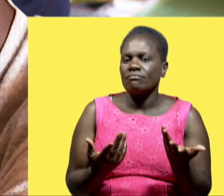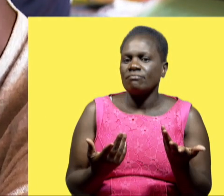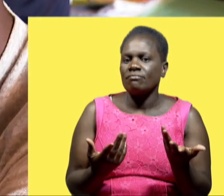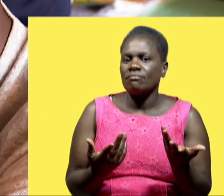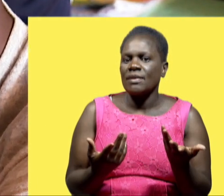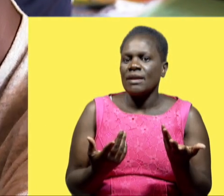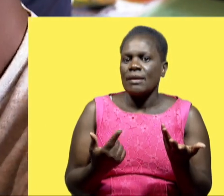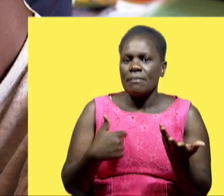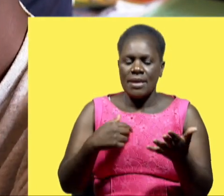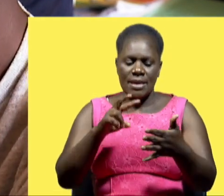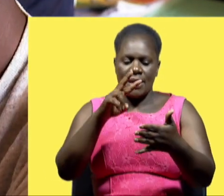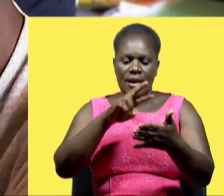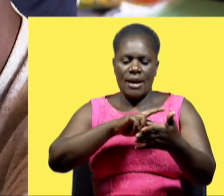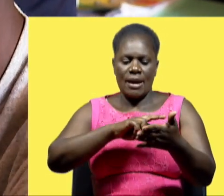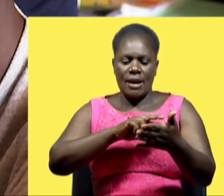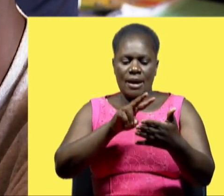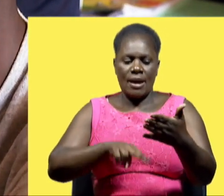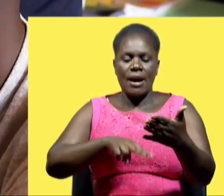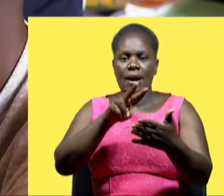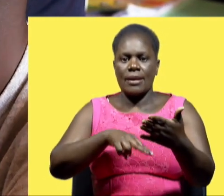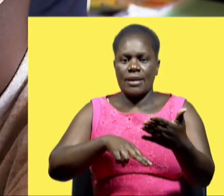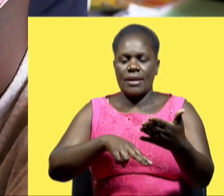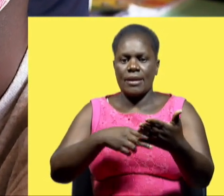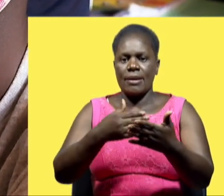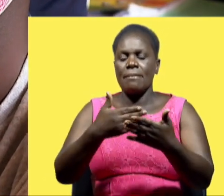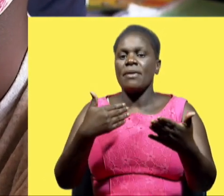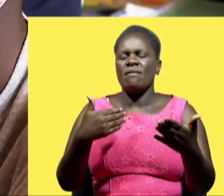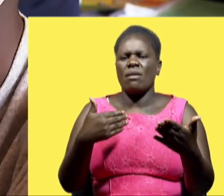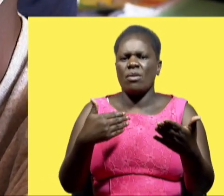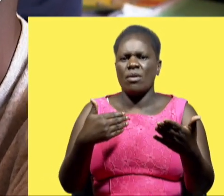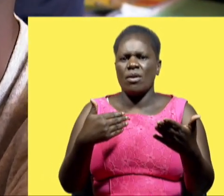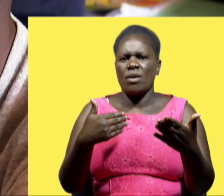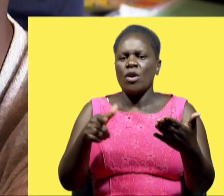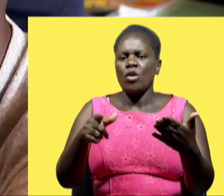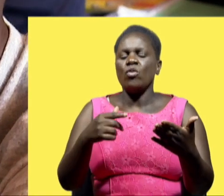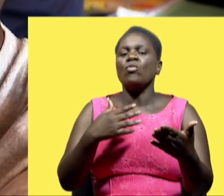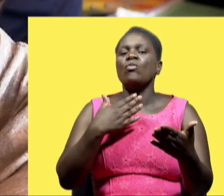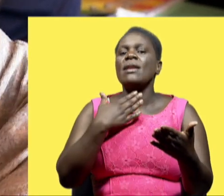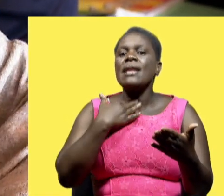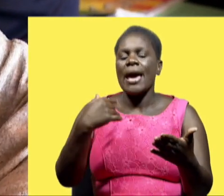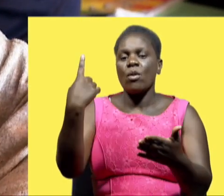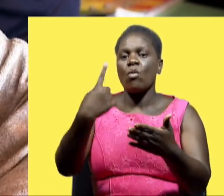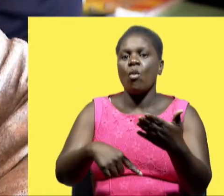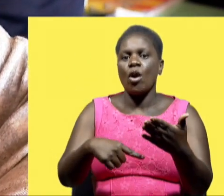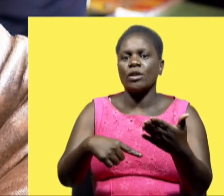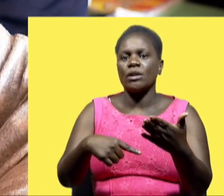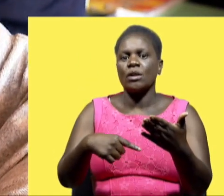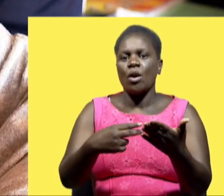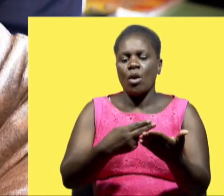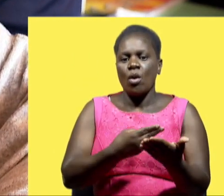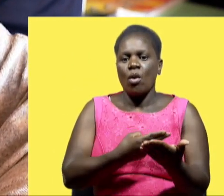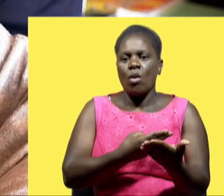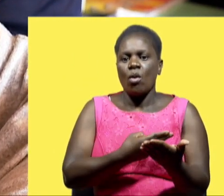even somewhere that we've not gone before what did you like about the whole experience